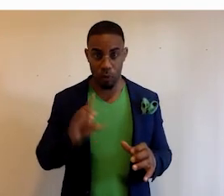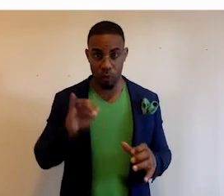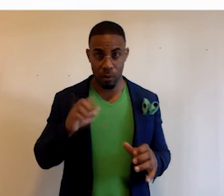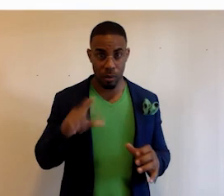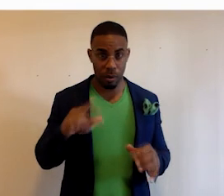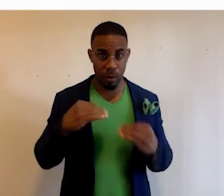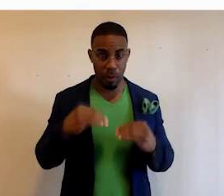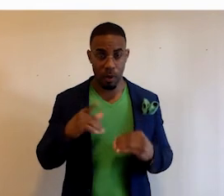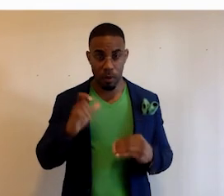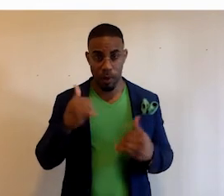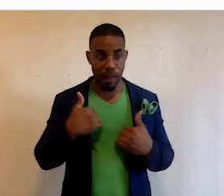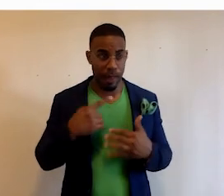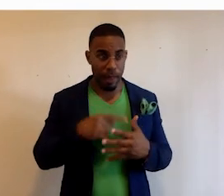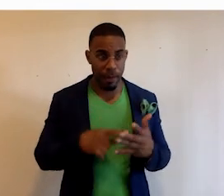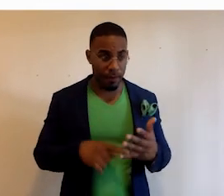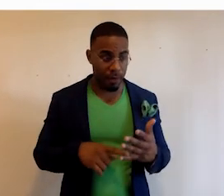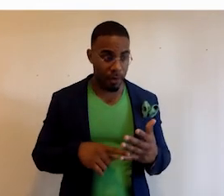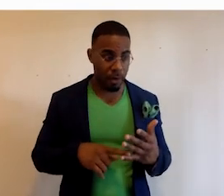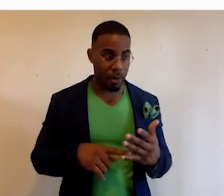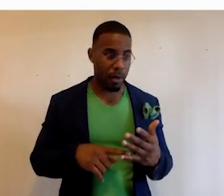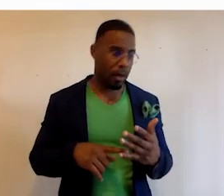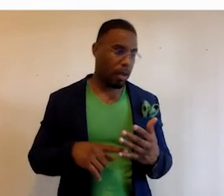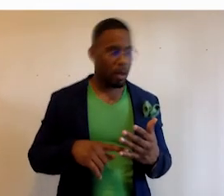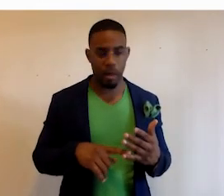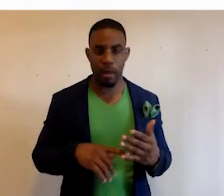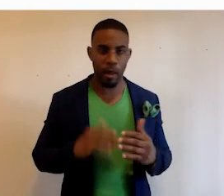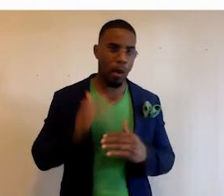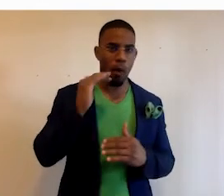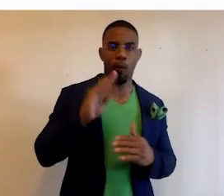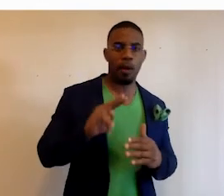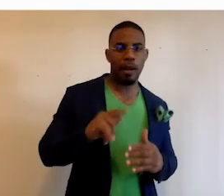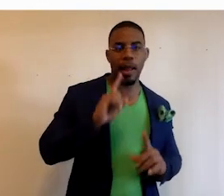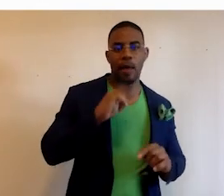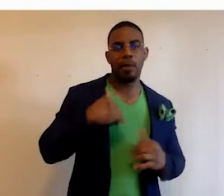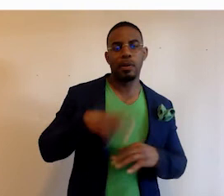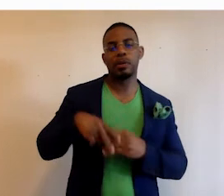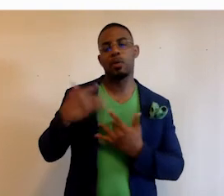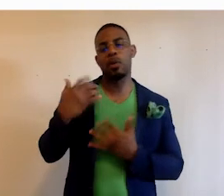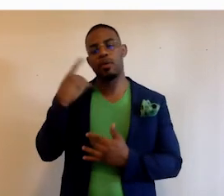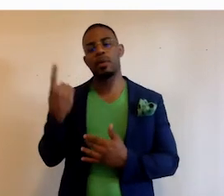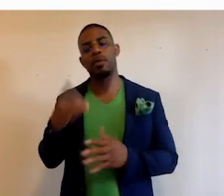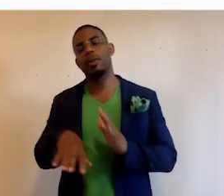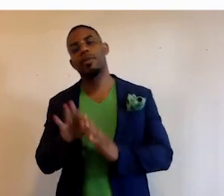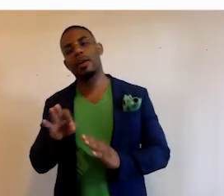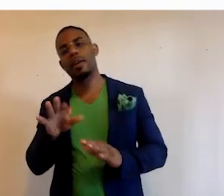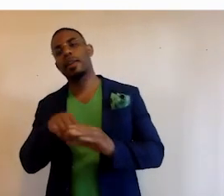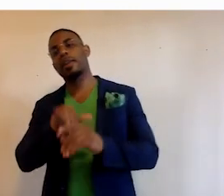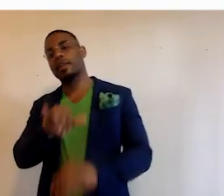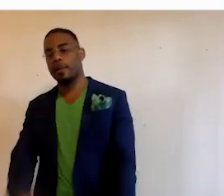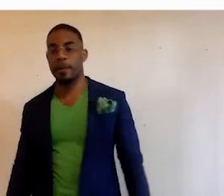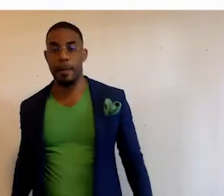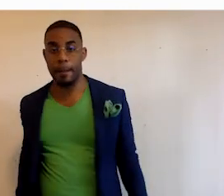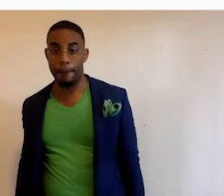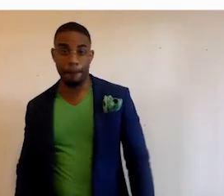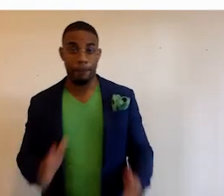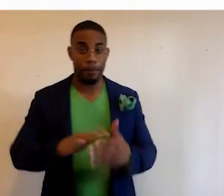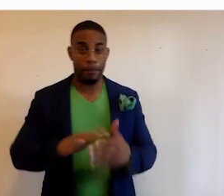marketing. Like we have this, the OpenX ad server that we've been sitting and waiting for someone to find, you know, to get into that. On the